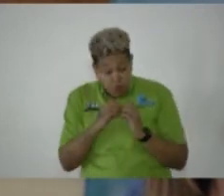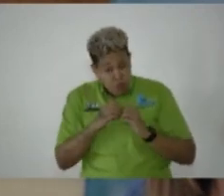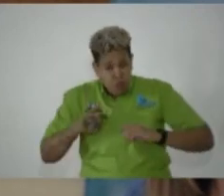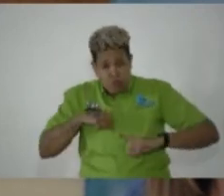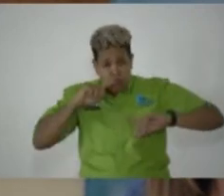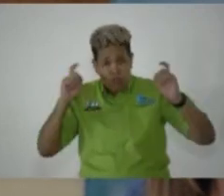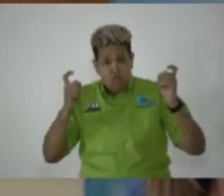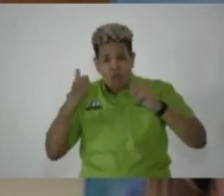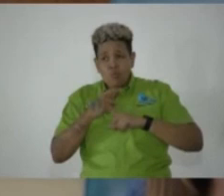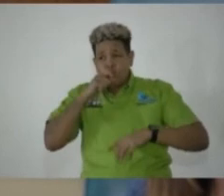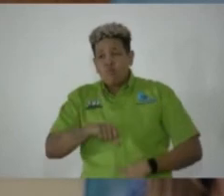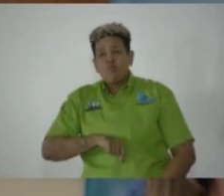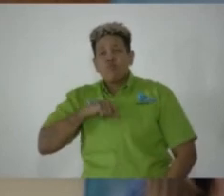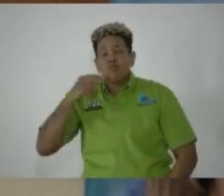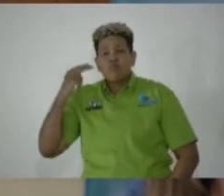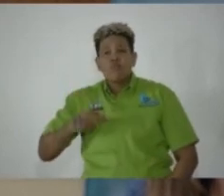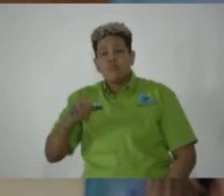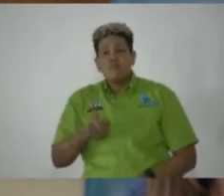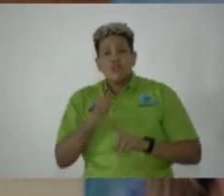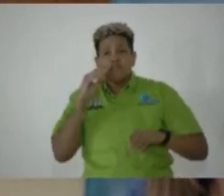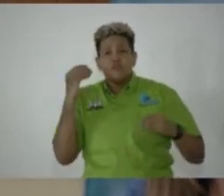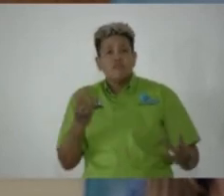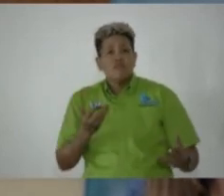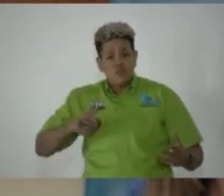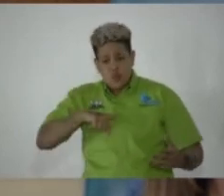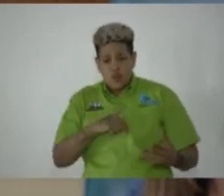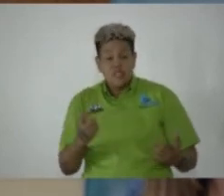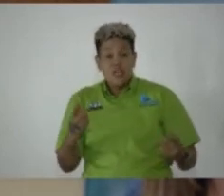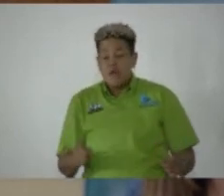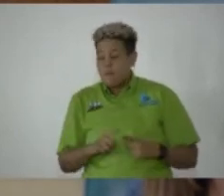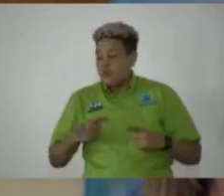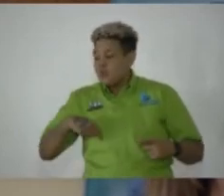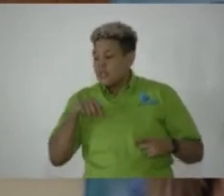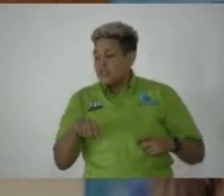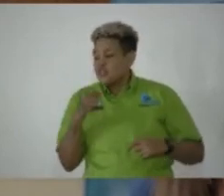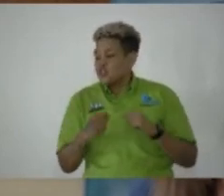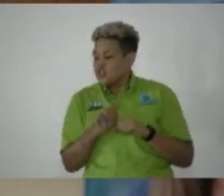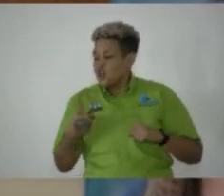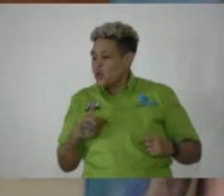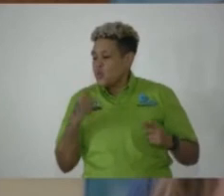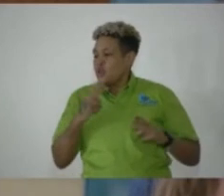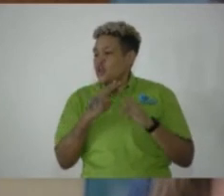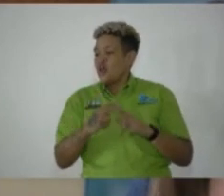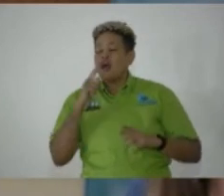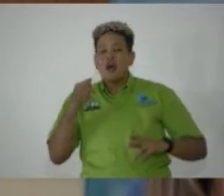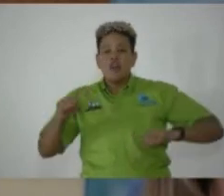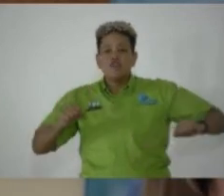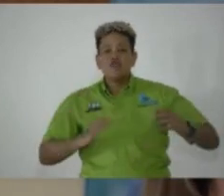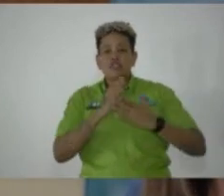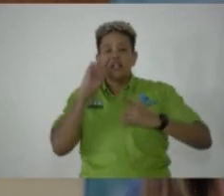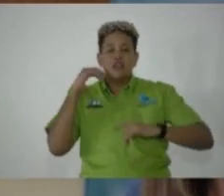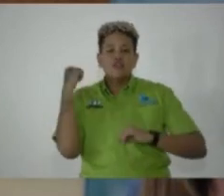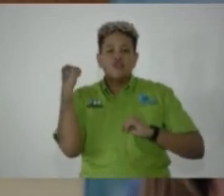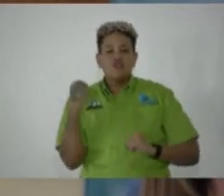we celebrate the proud heritage they have bequeathed to us and which this year we dub resilient and strong.